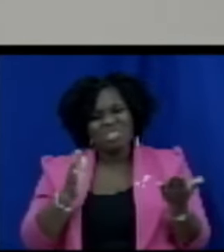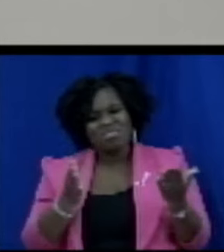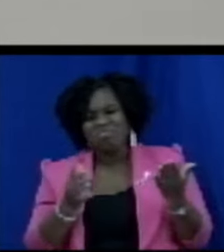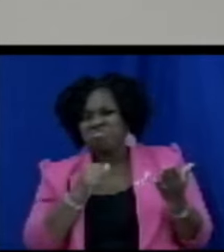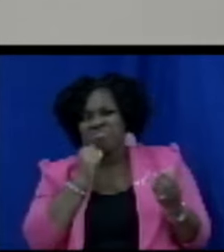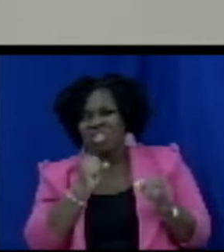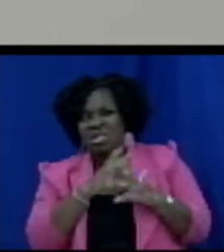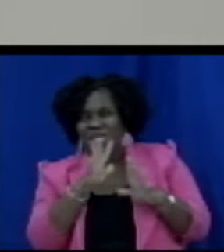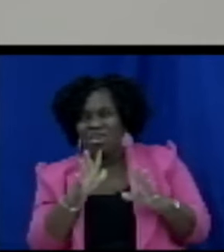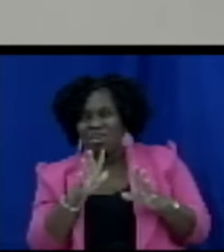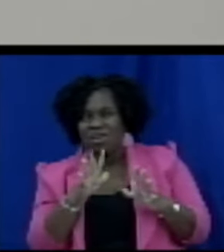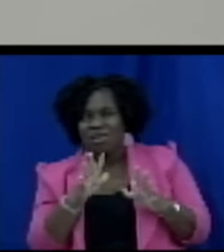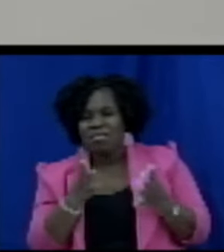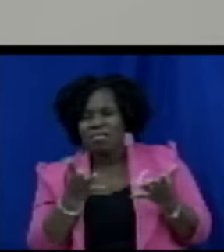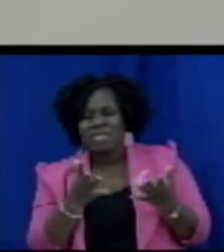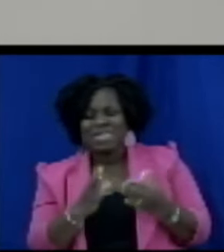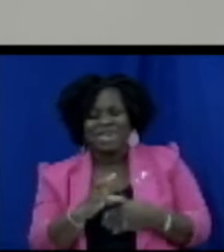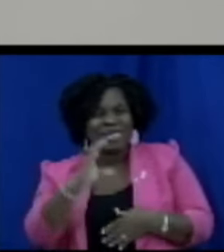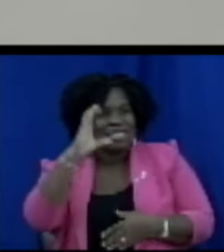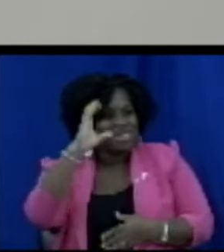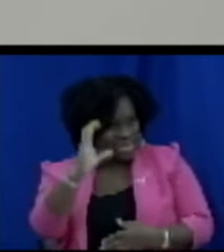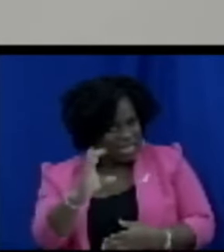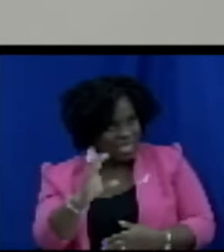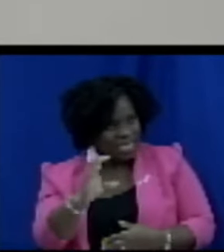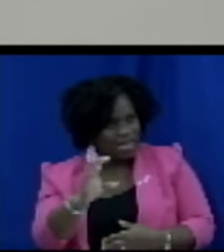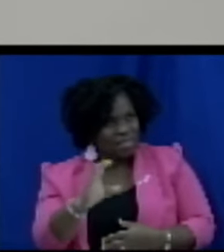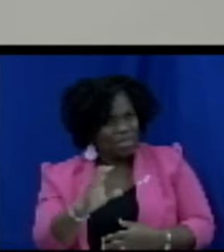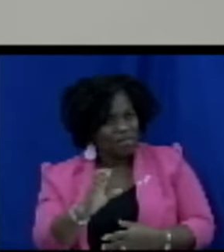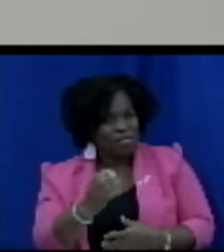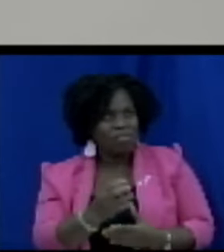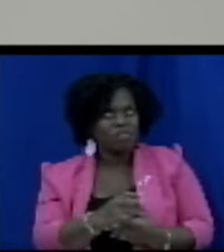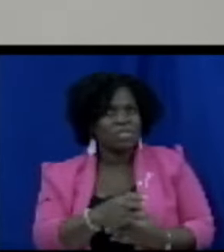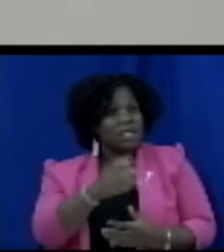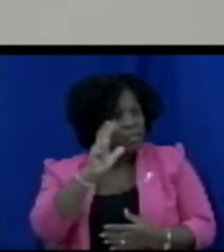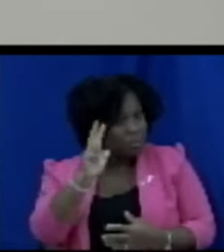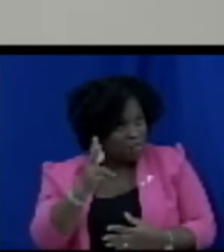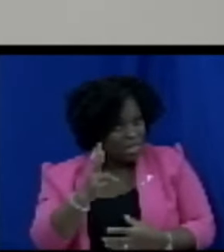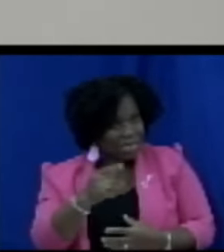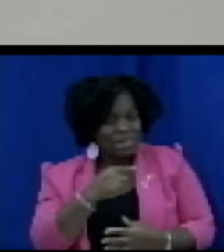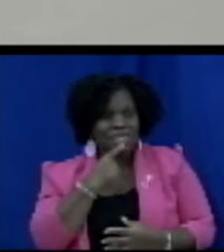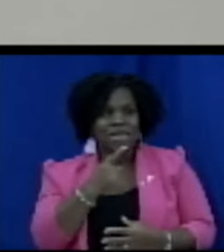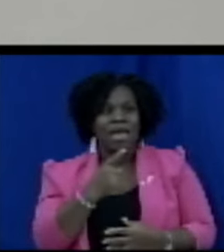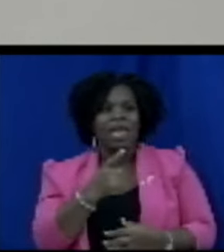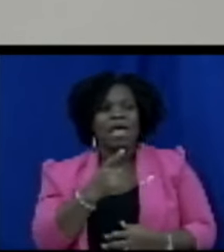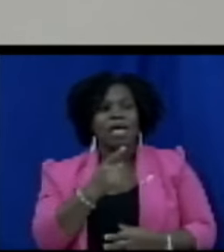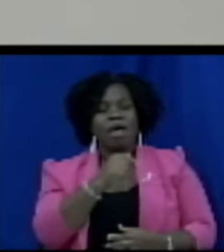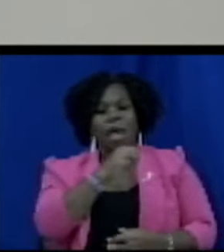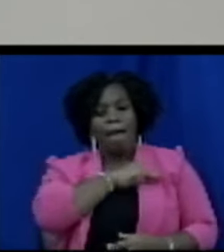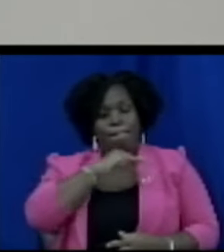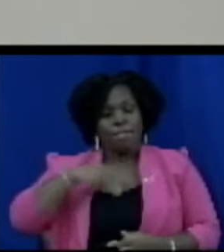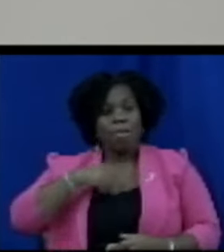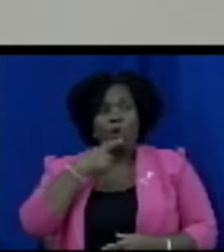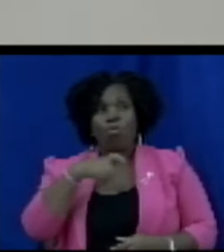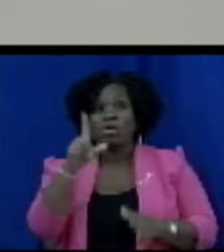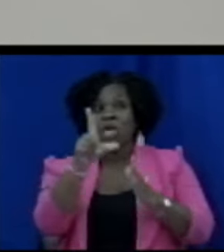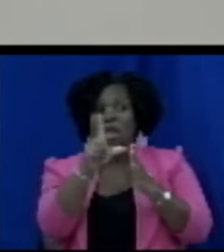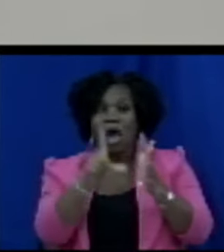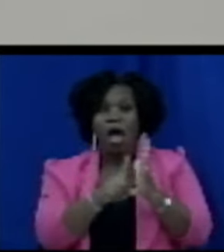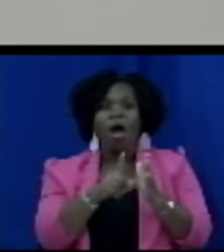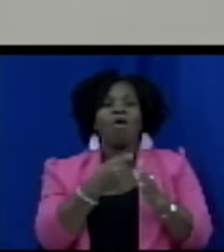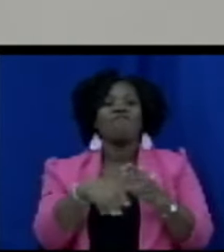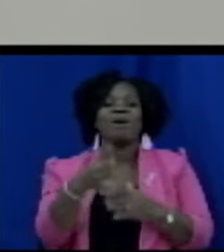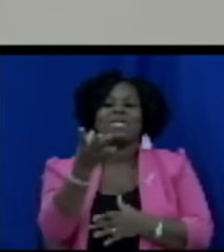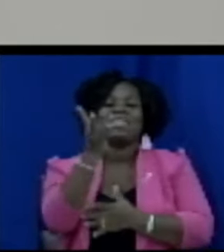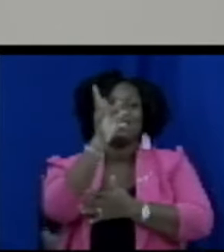see the composition of the board says a member who is an attorney at law of at least seven